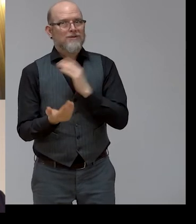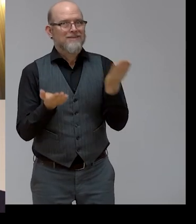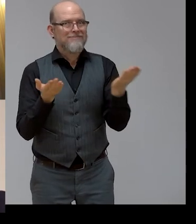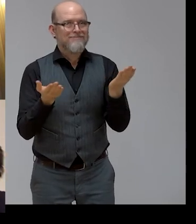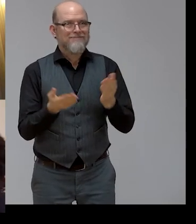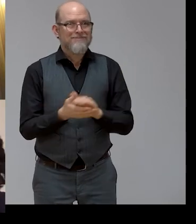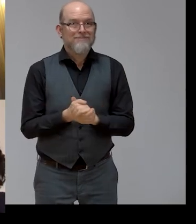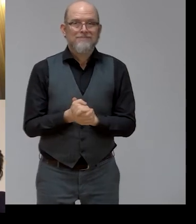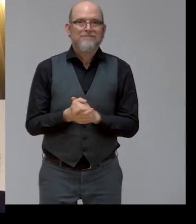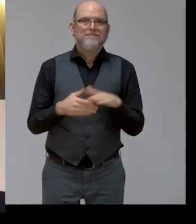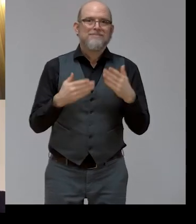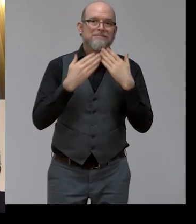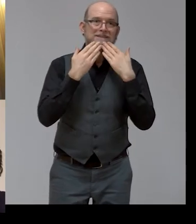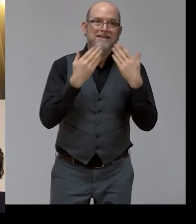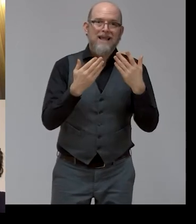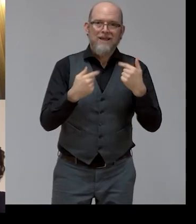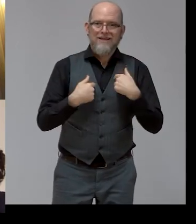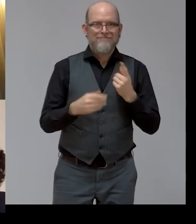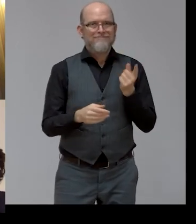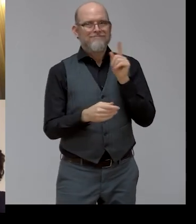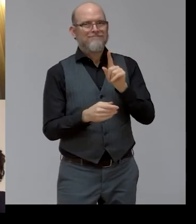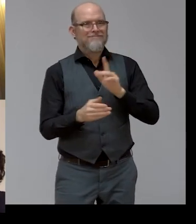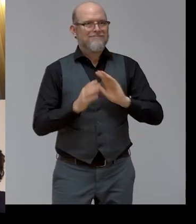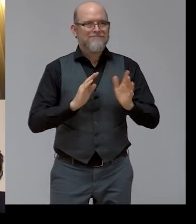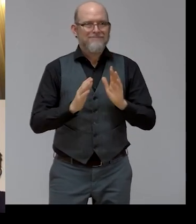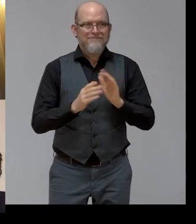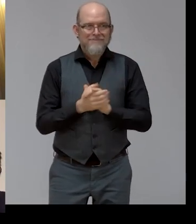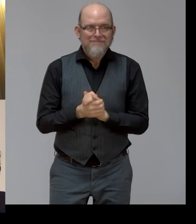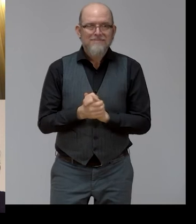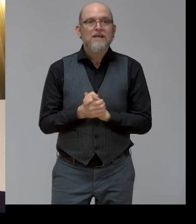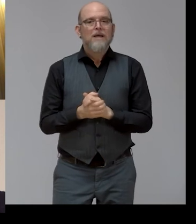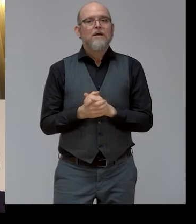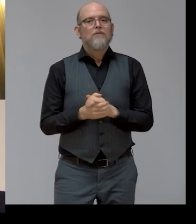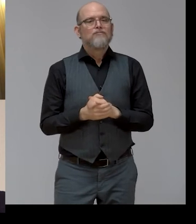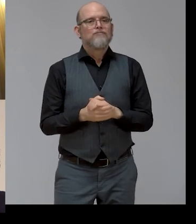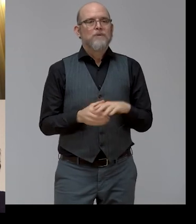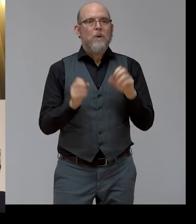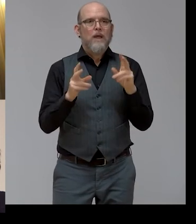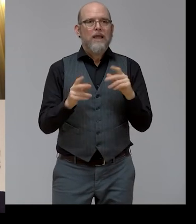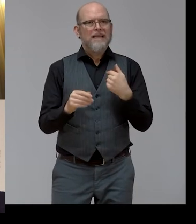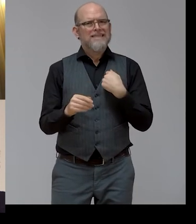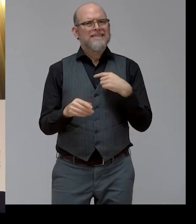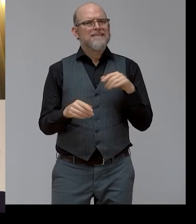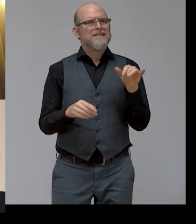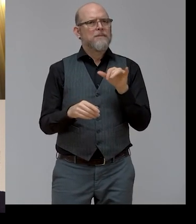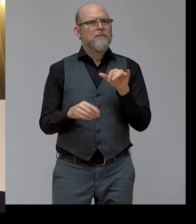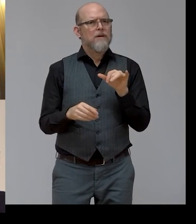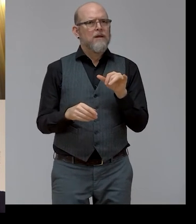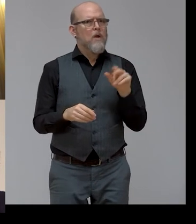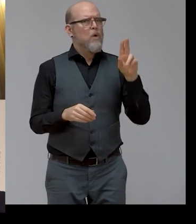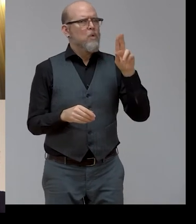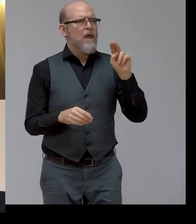to be with you. As you say, I'm coming at this wearing my hat as UN special rapporteur.